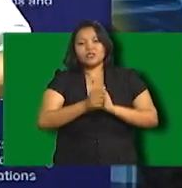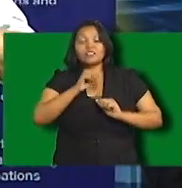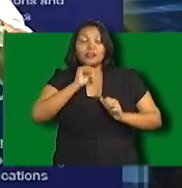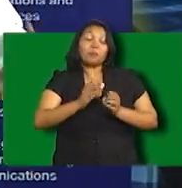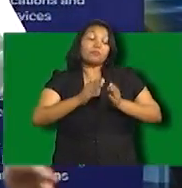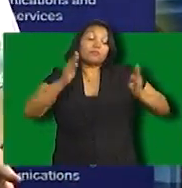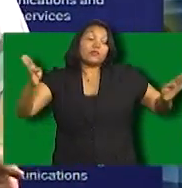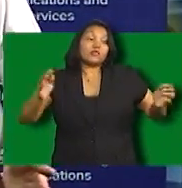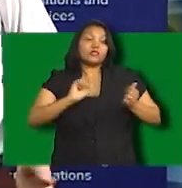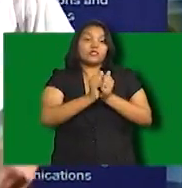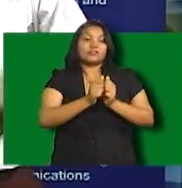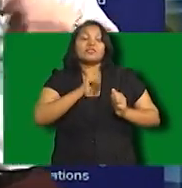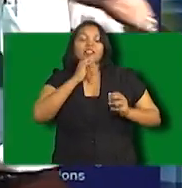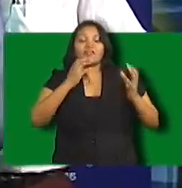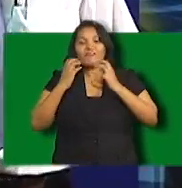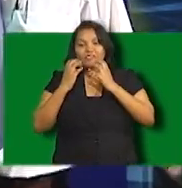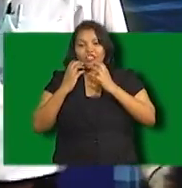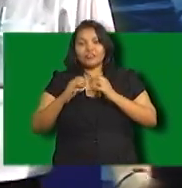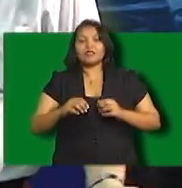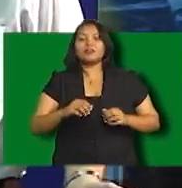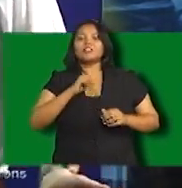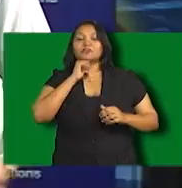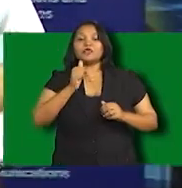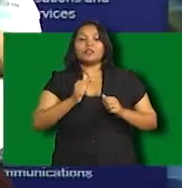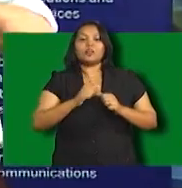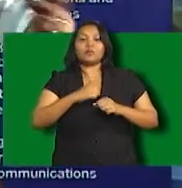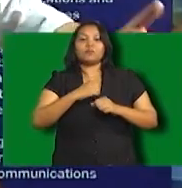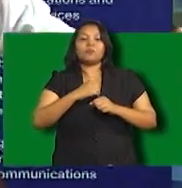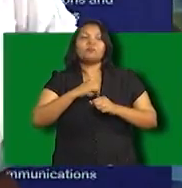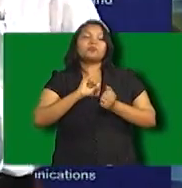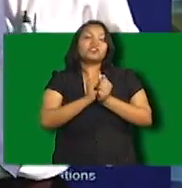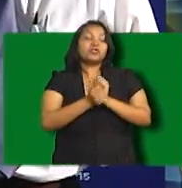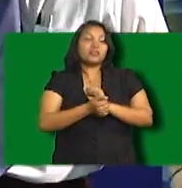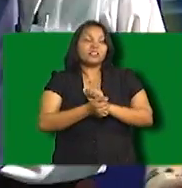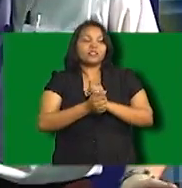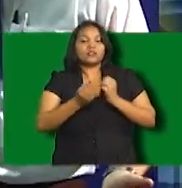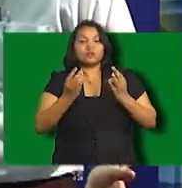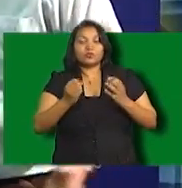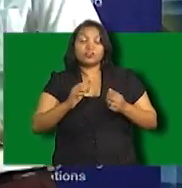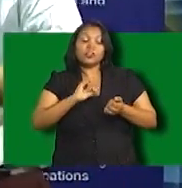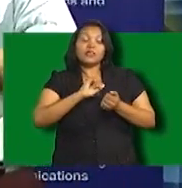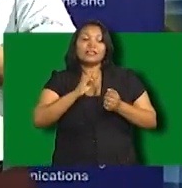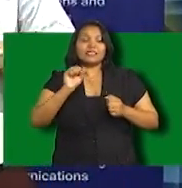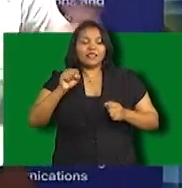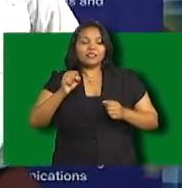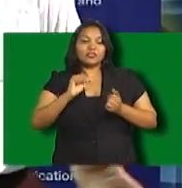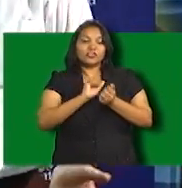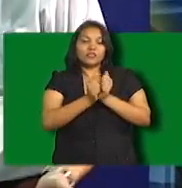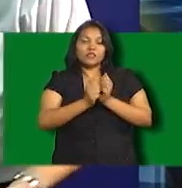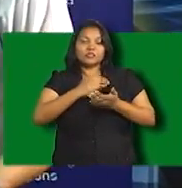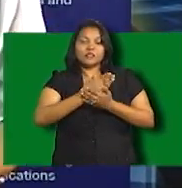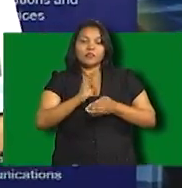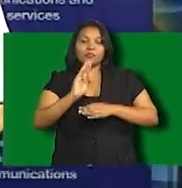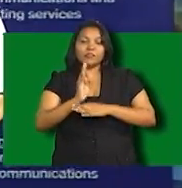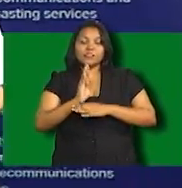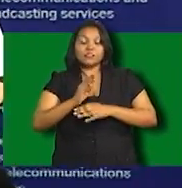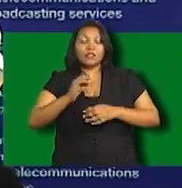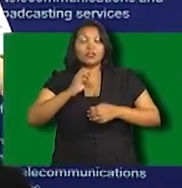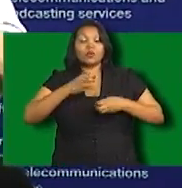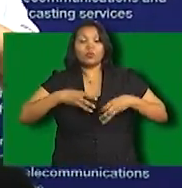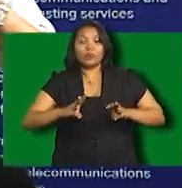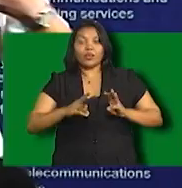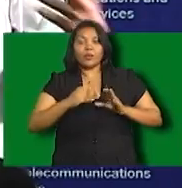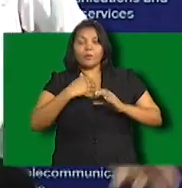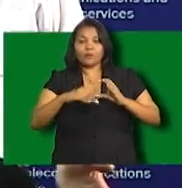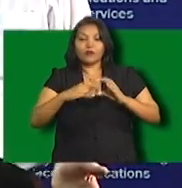revolution. There's no need to be afraid of it. It's not going to do anybody out of business. It might change the business. It definitely will change the way you broadcast,